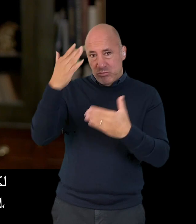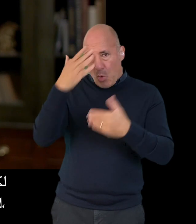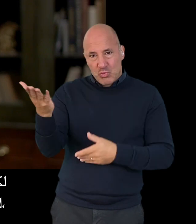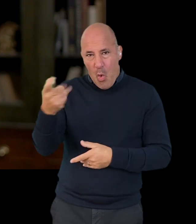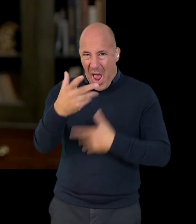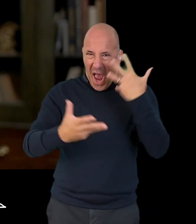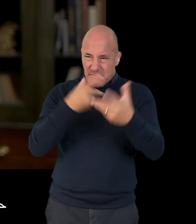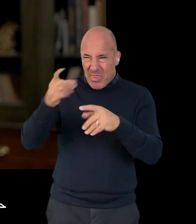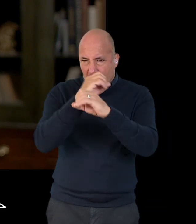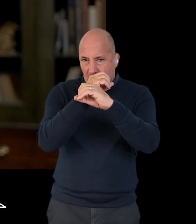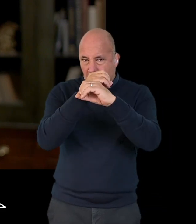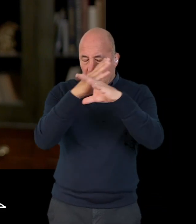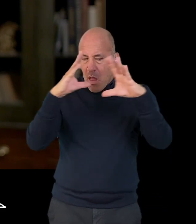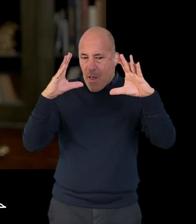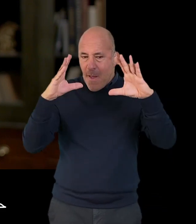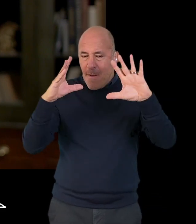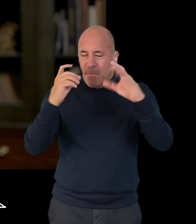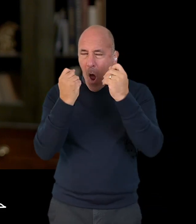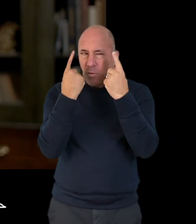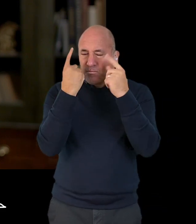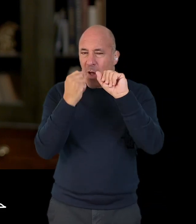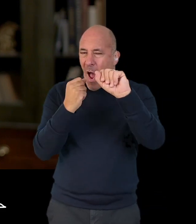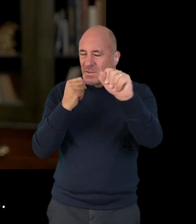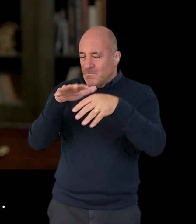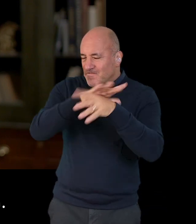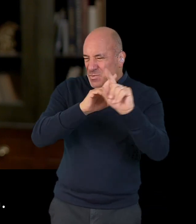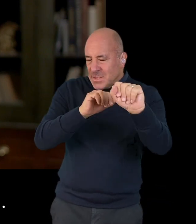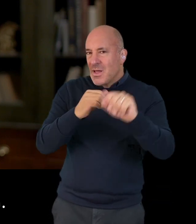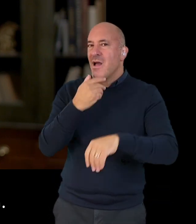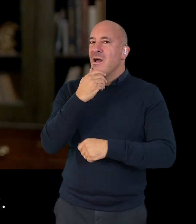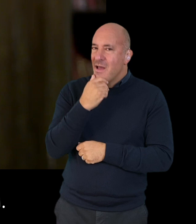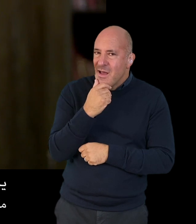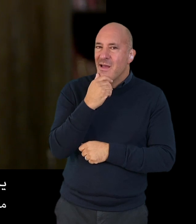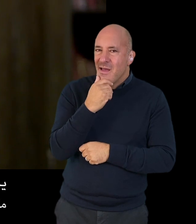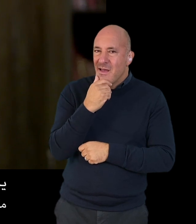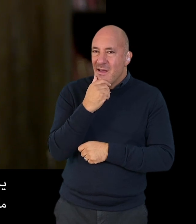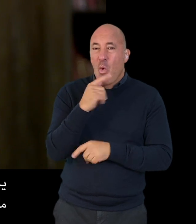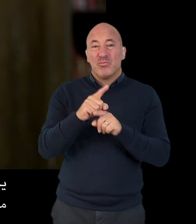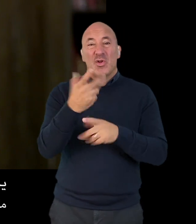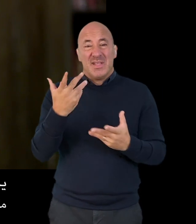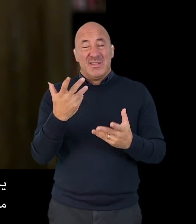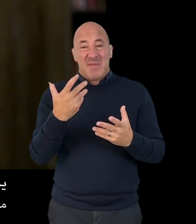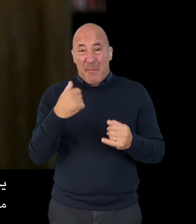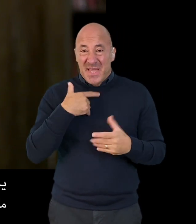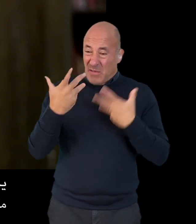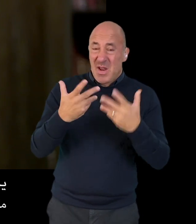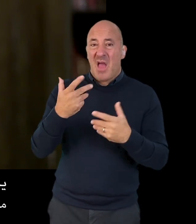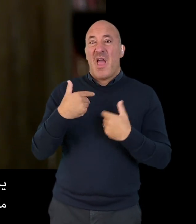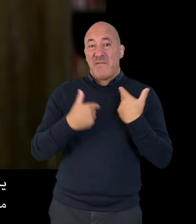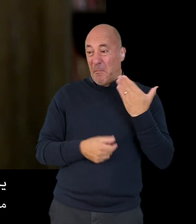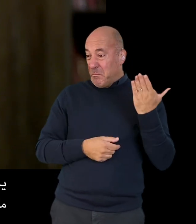Home Office so that they understand the situation that you think you would face. You also need to talk about